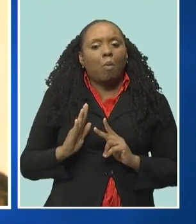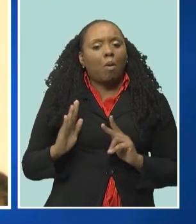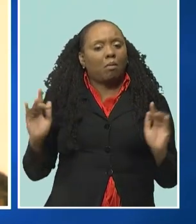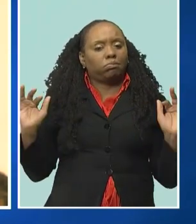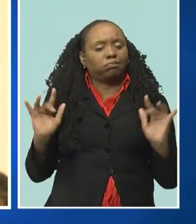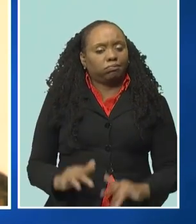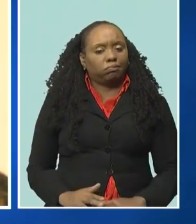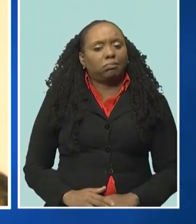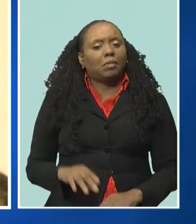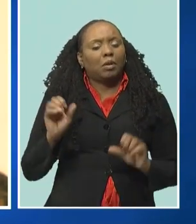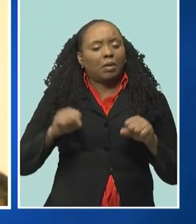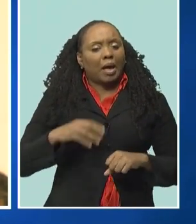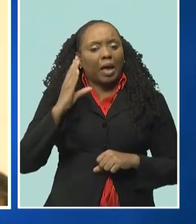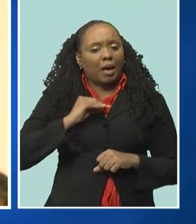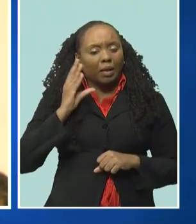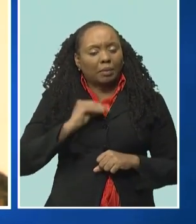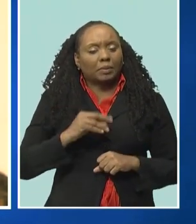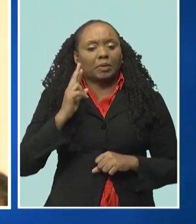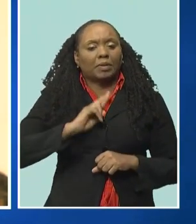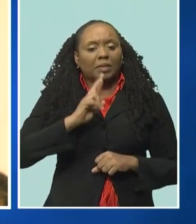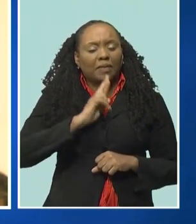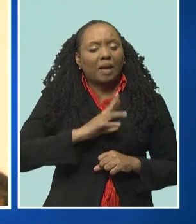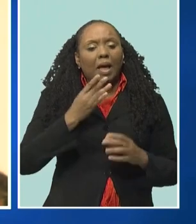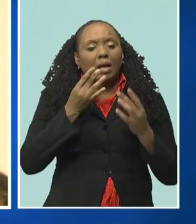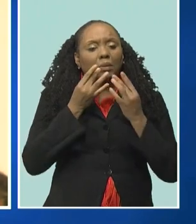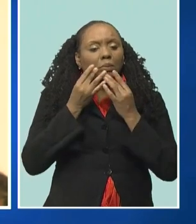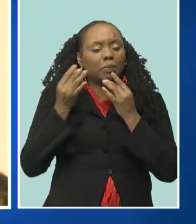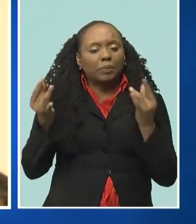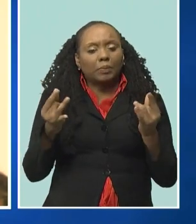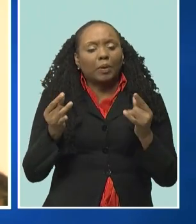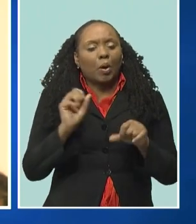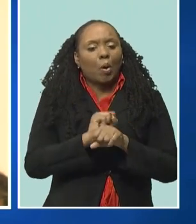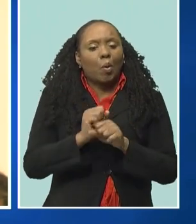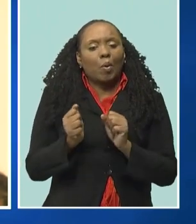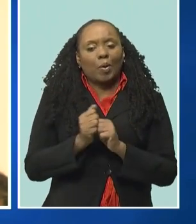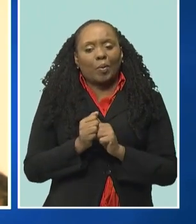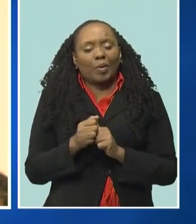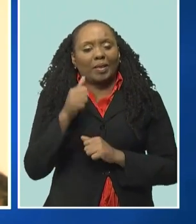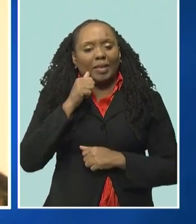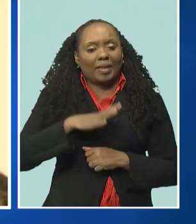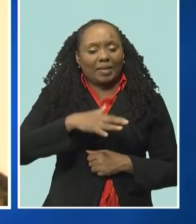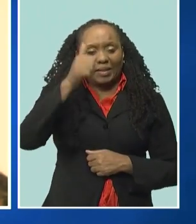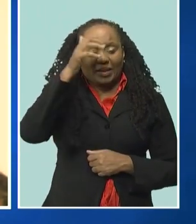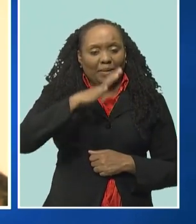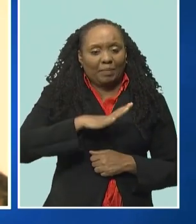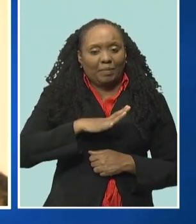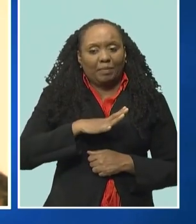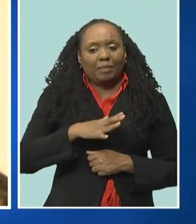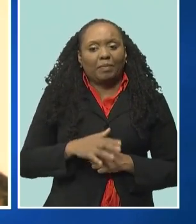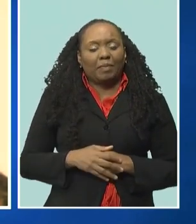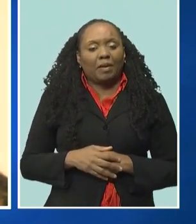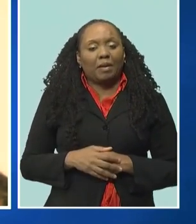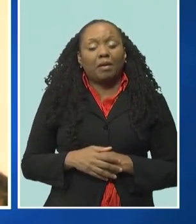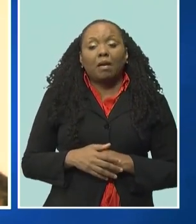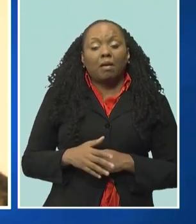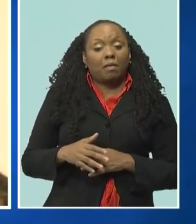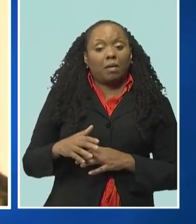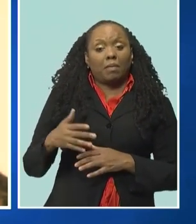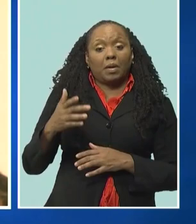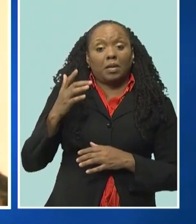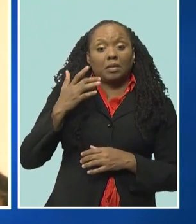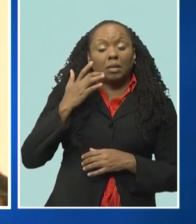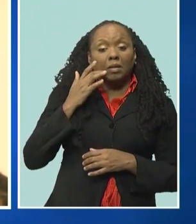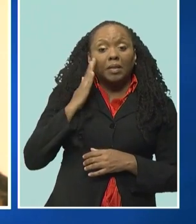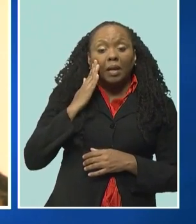of any of the restaurants as well as the cuisine working with the ladies and gentlemen that are there, both from the back of the house as well as the